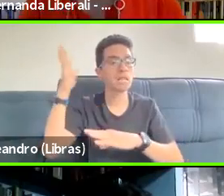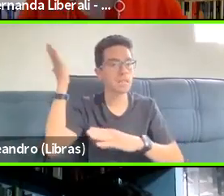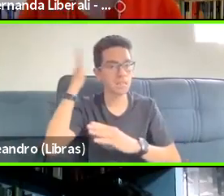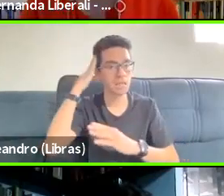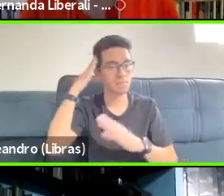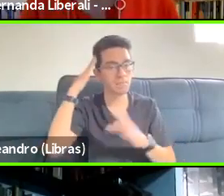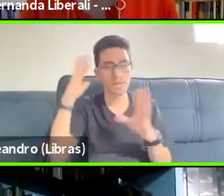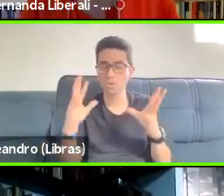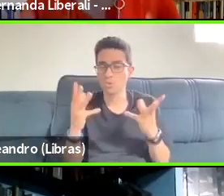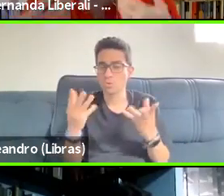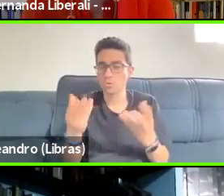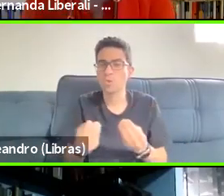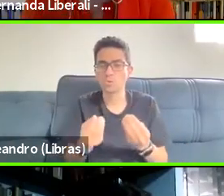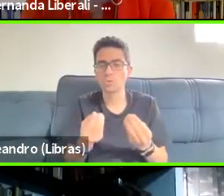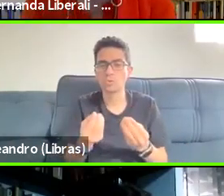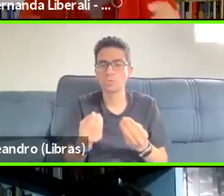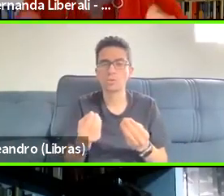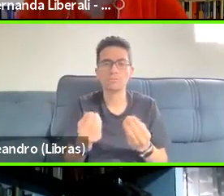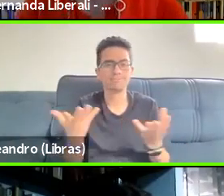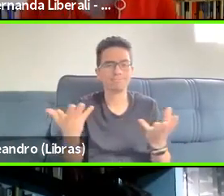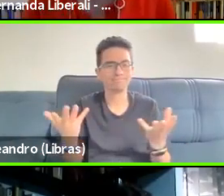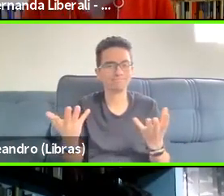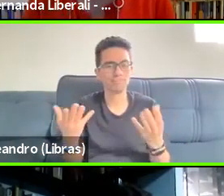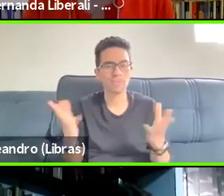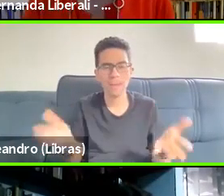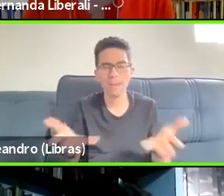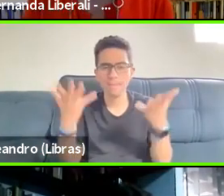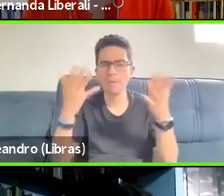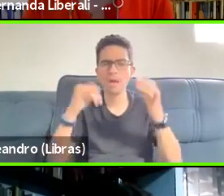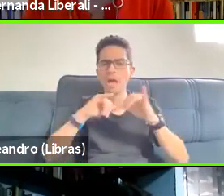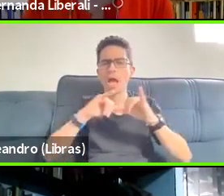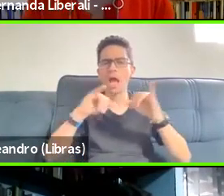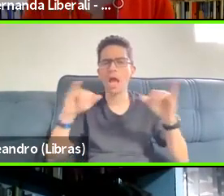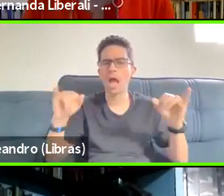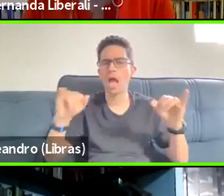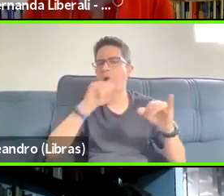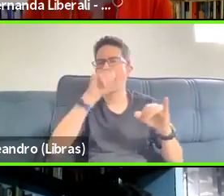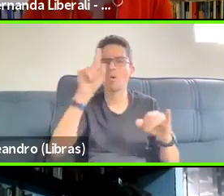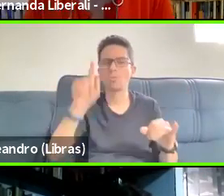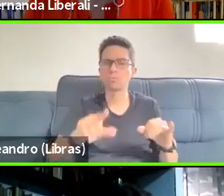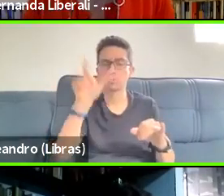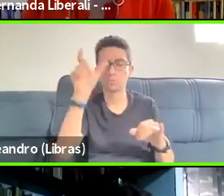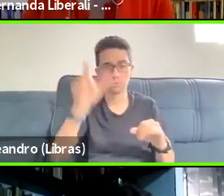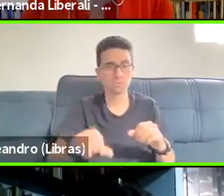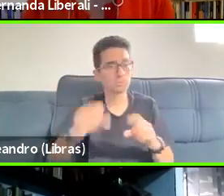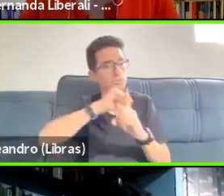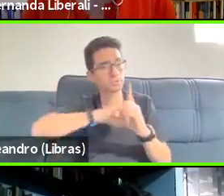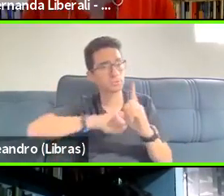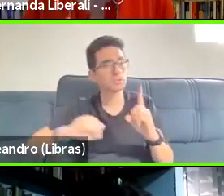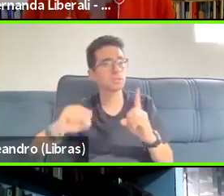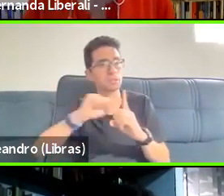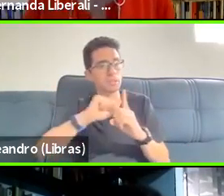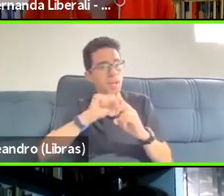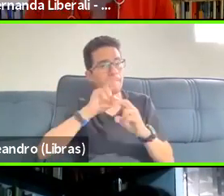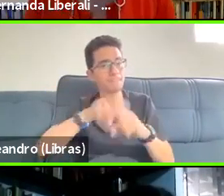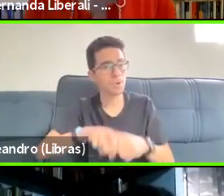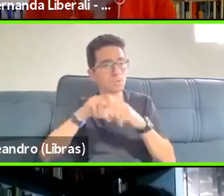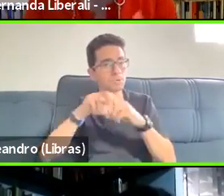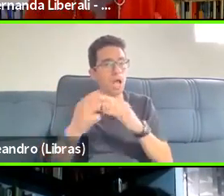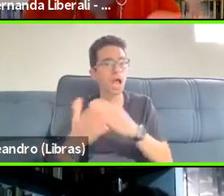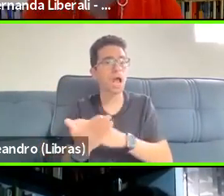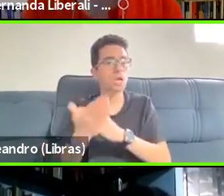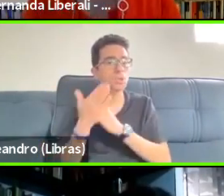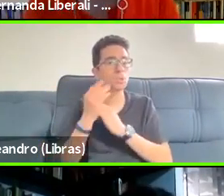They have to, to create something. They have, that's what Paul Freire would call insertion. They have to take responsibility